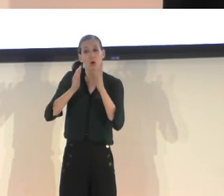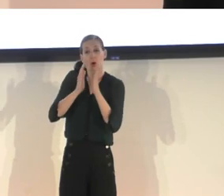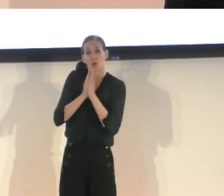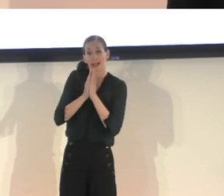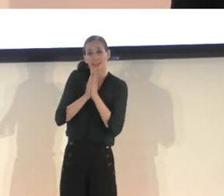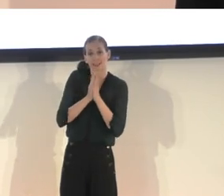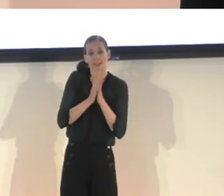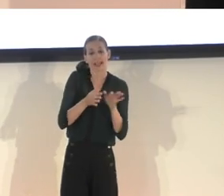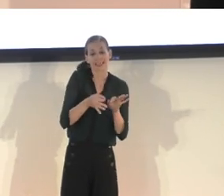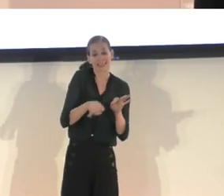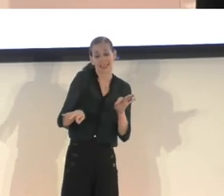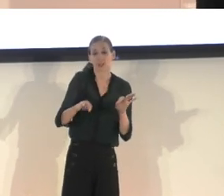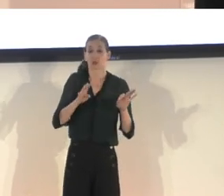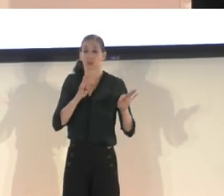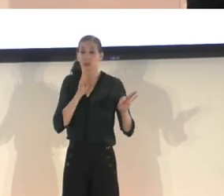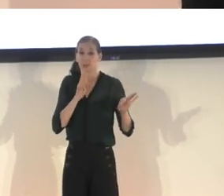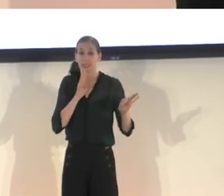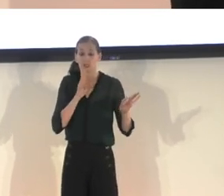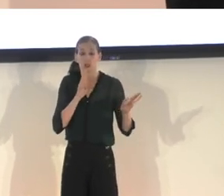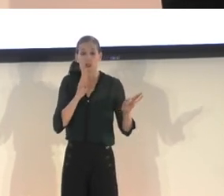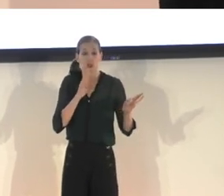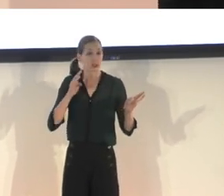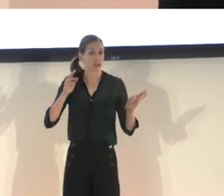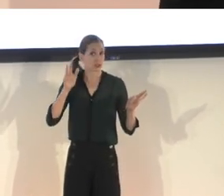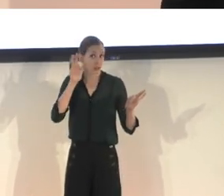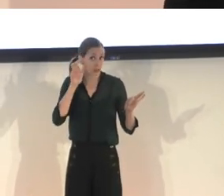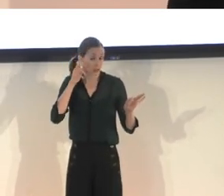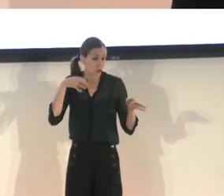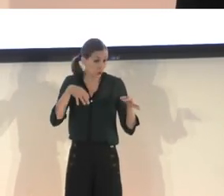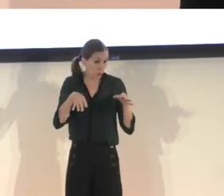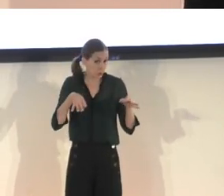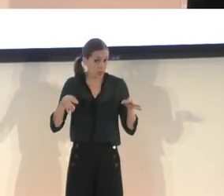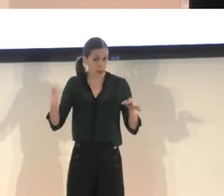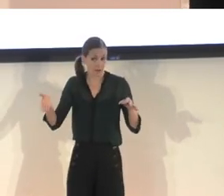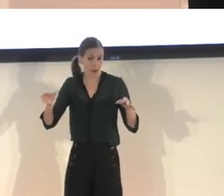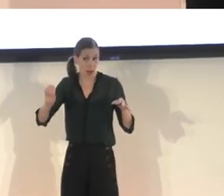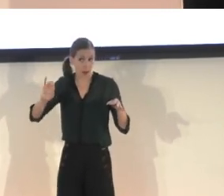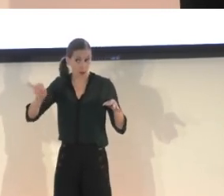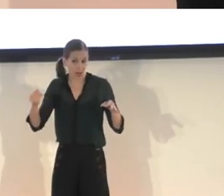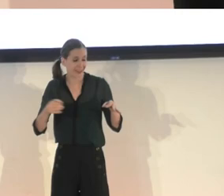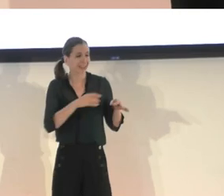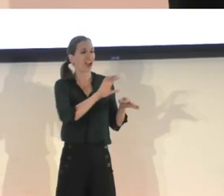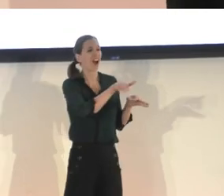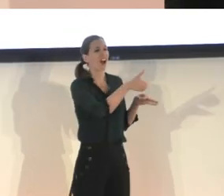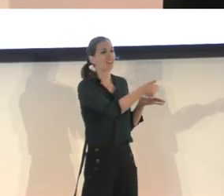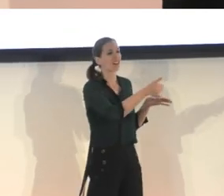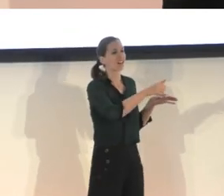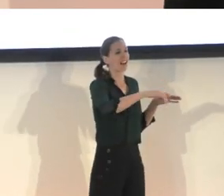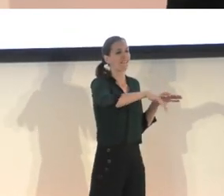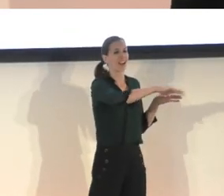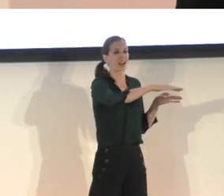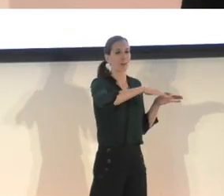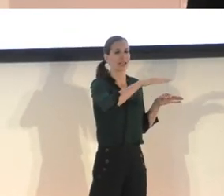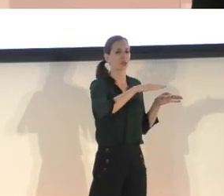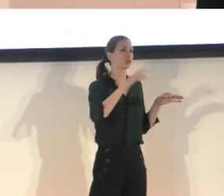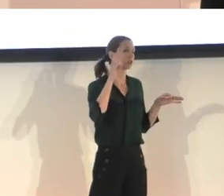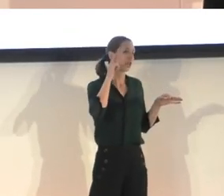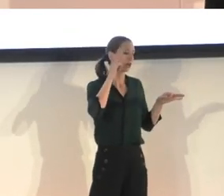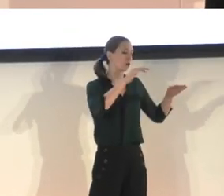-speech audio and information about an object, we lower the volume of the other things in the scene,